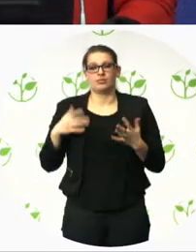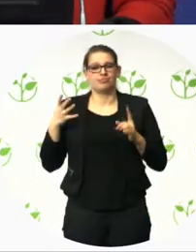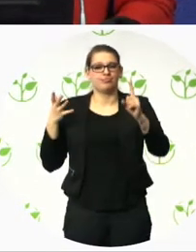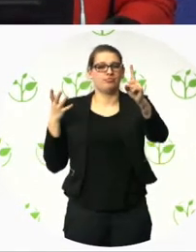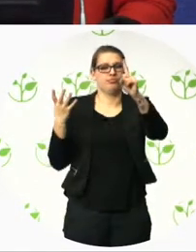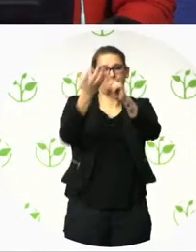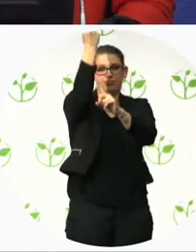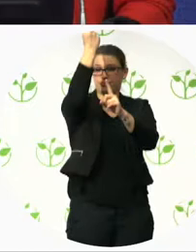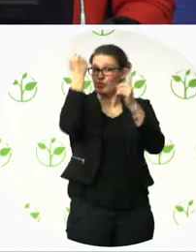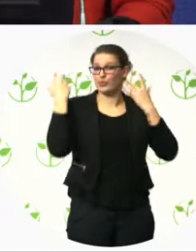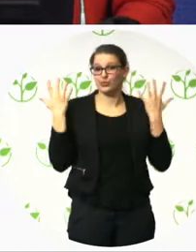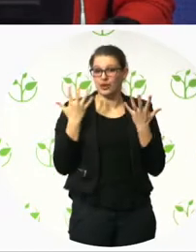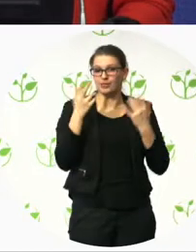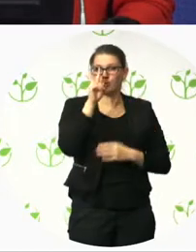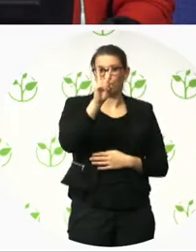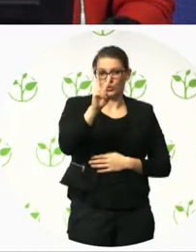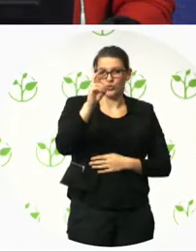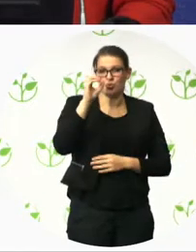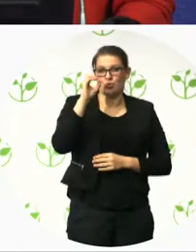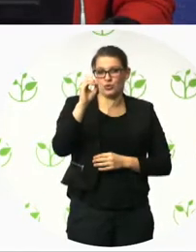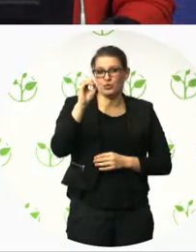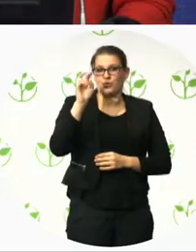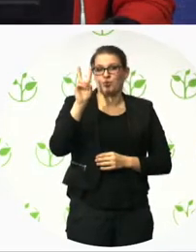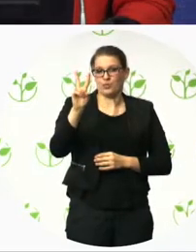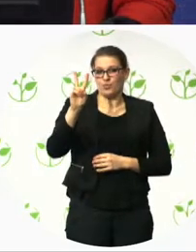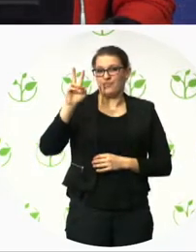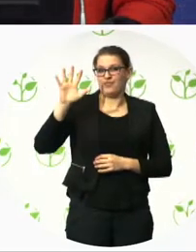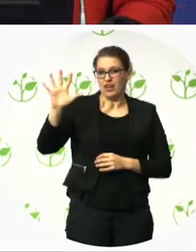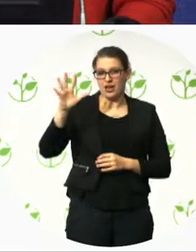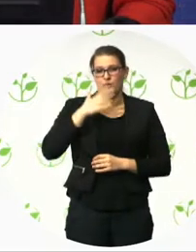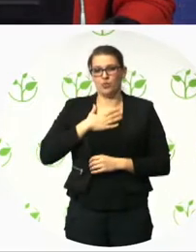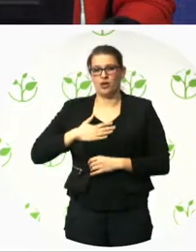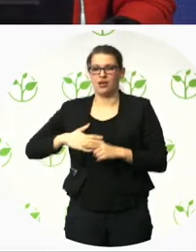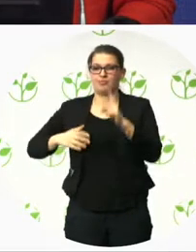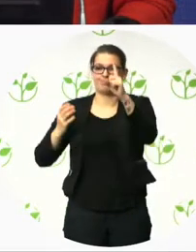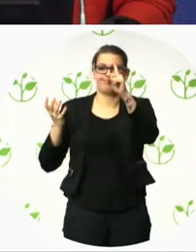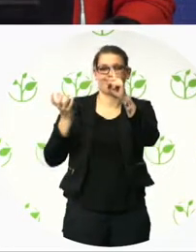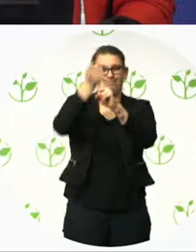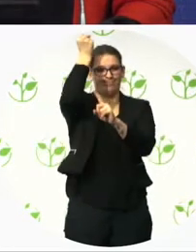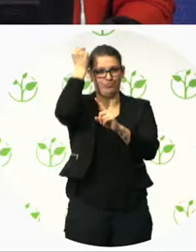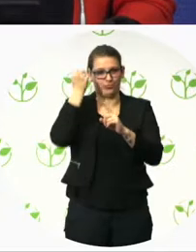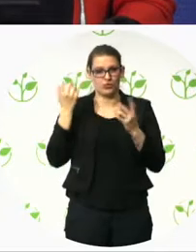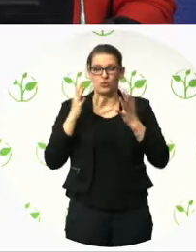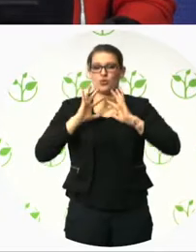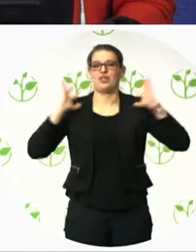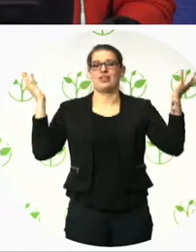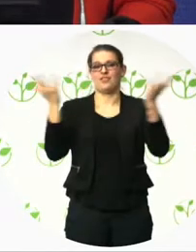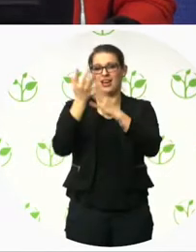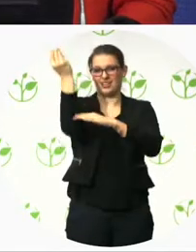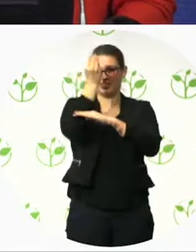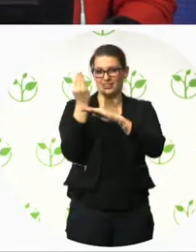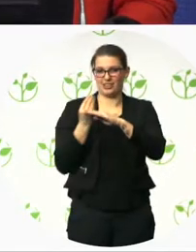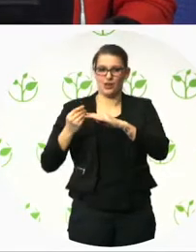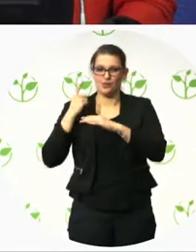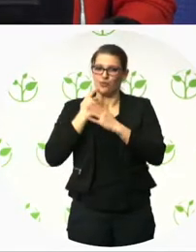2025. And it will also then, if it gets universally designed for the inhabitants, it